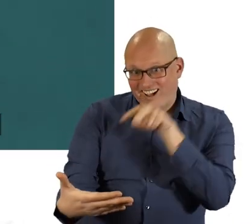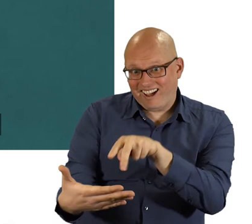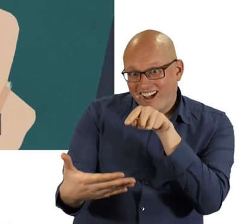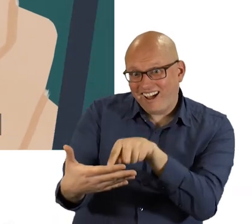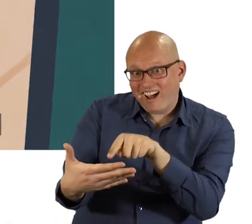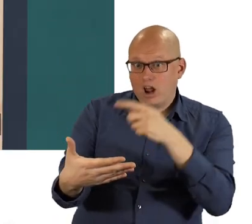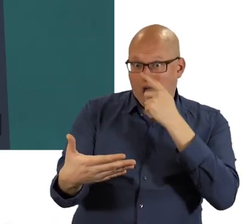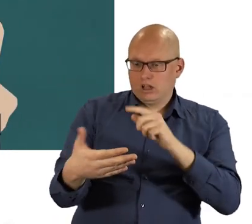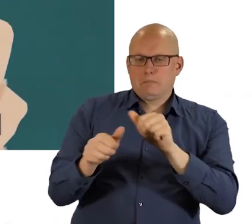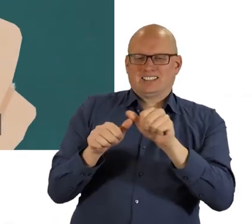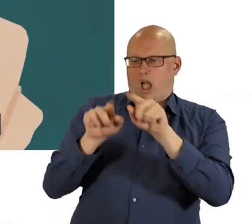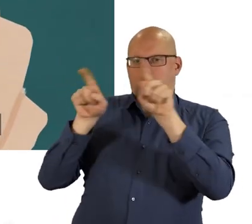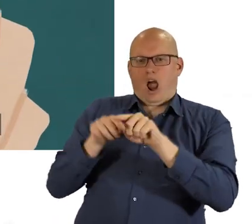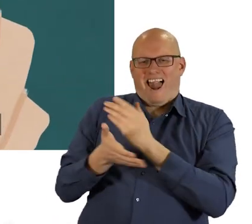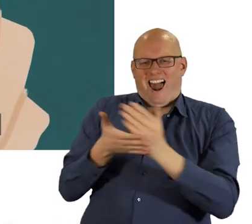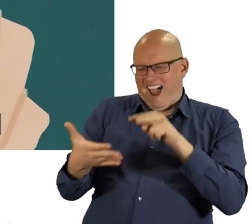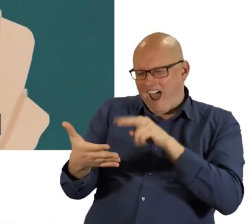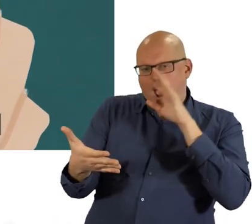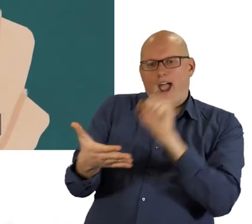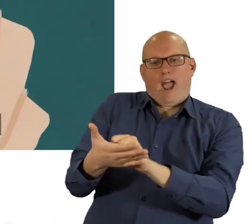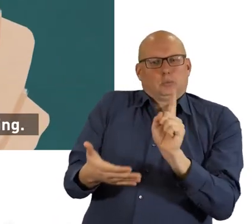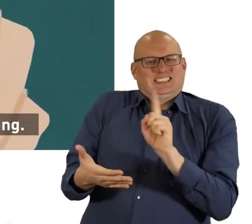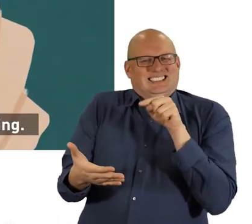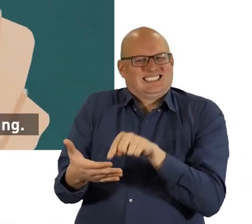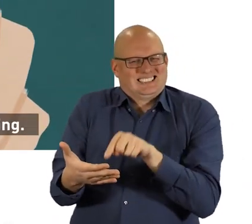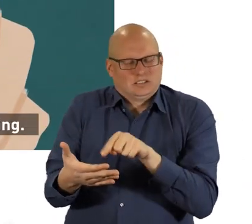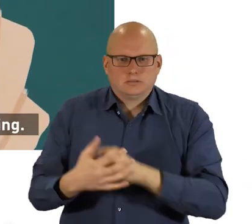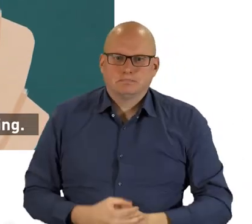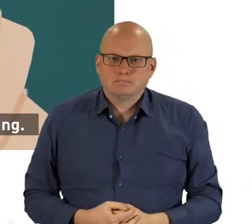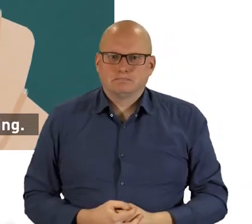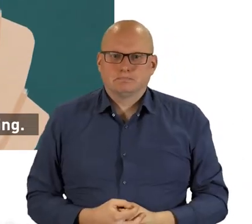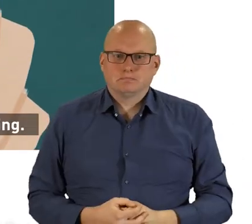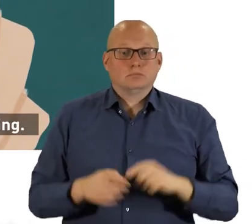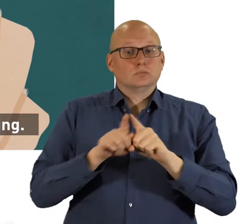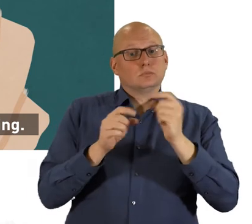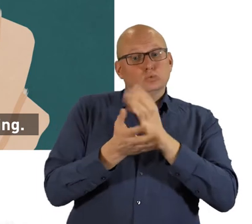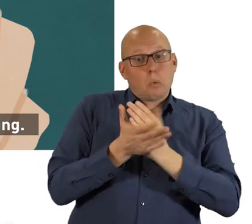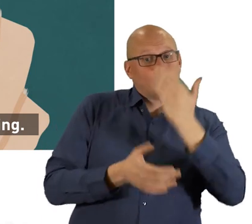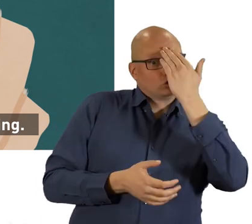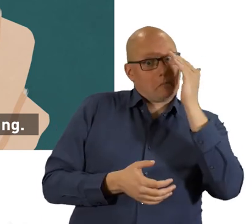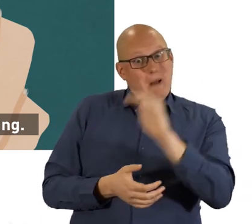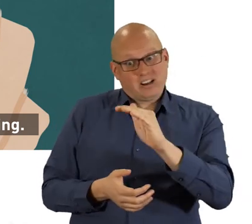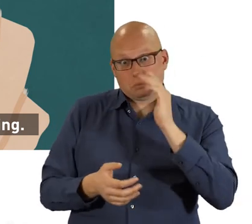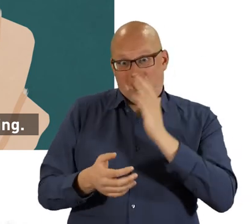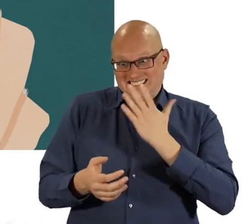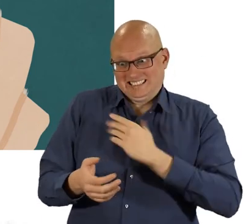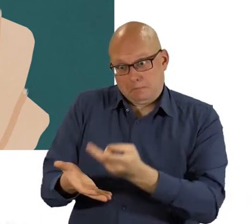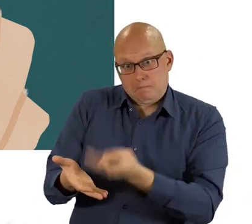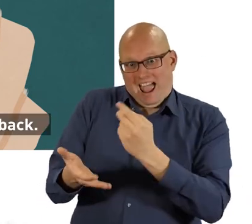Rear-facing cameras give much better image quality and it makes it easier for the caller to see what they're doing.